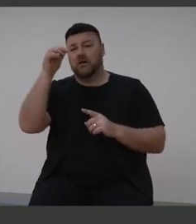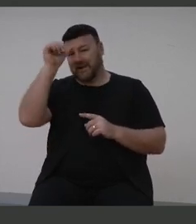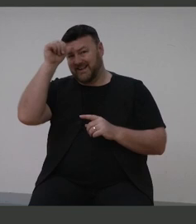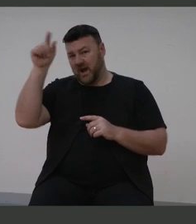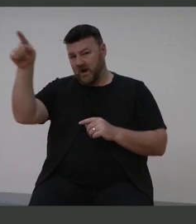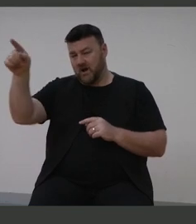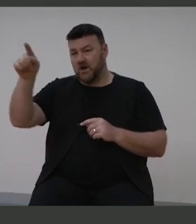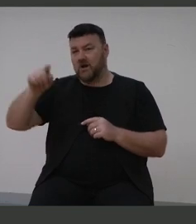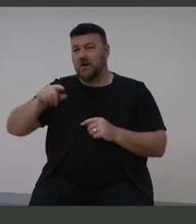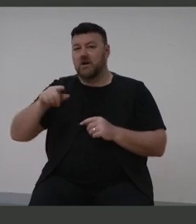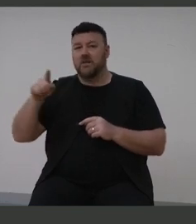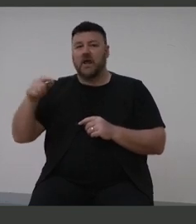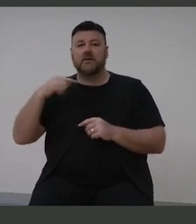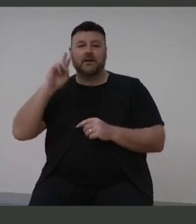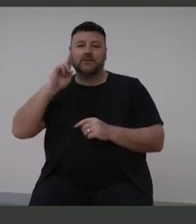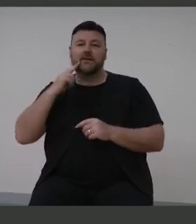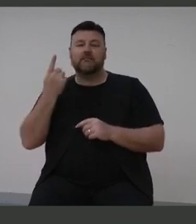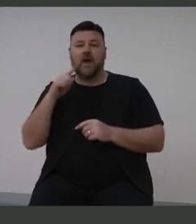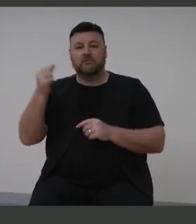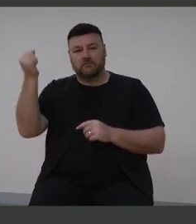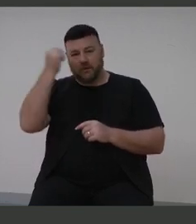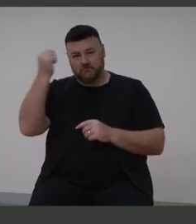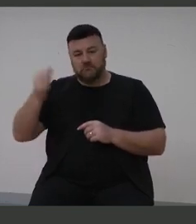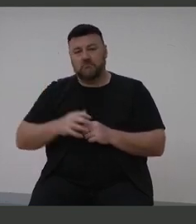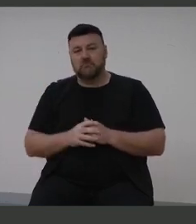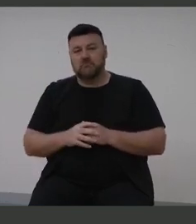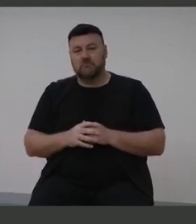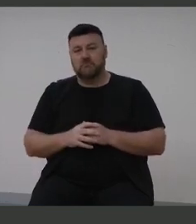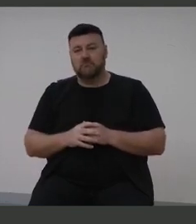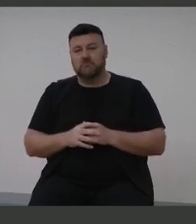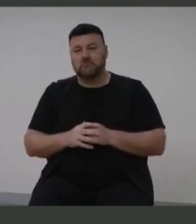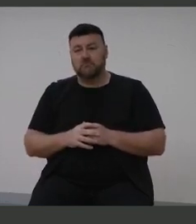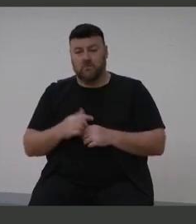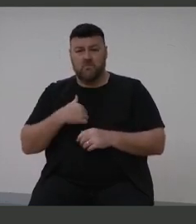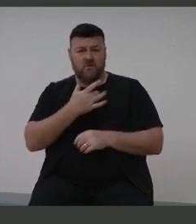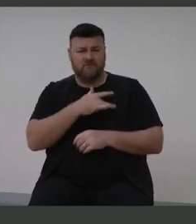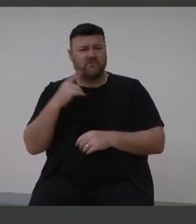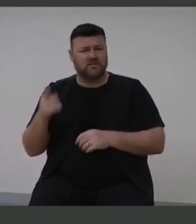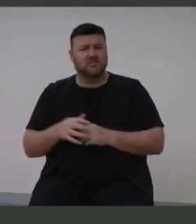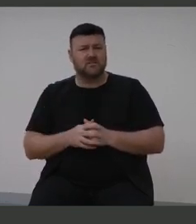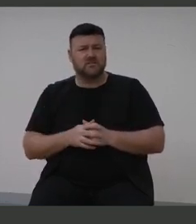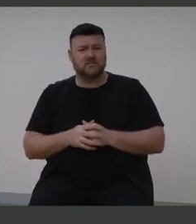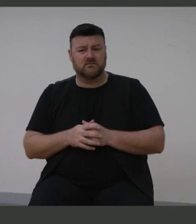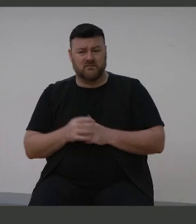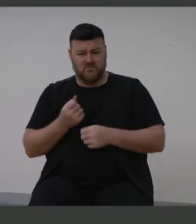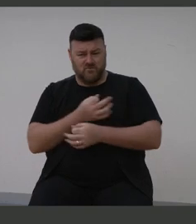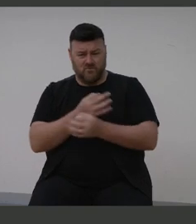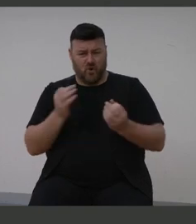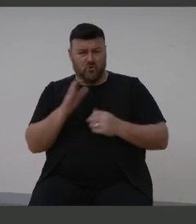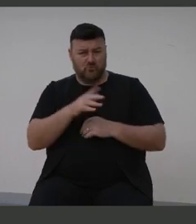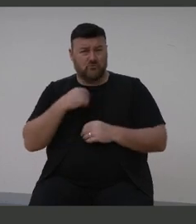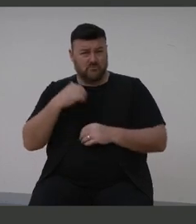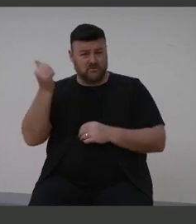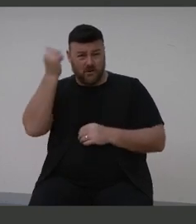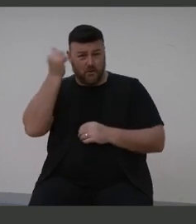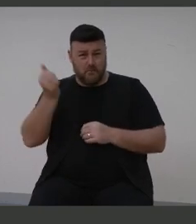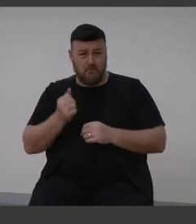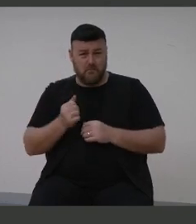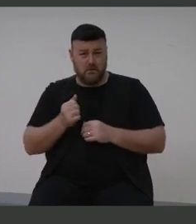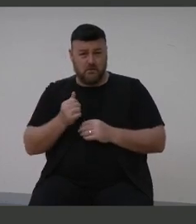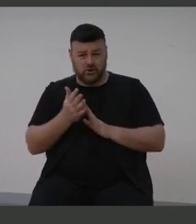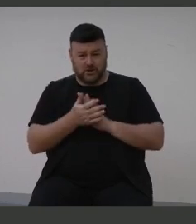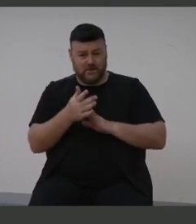they say they're deaf and they're dumb. And I honestly take offence to that because no kid is dumb. They haven't had the opportunity to learn.